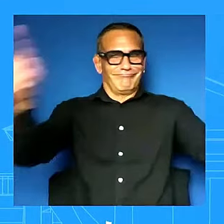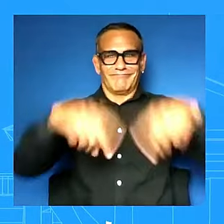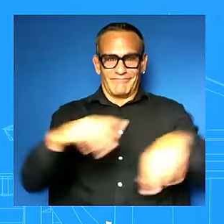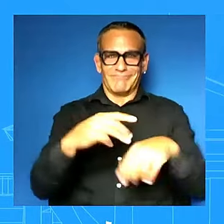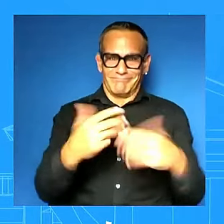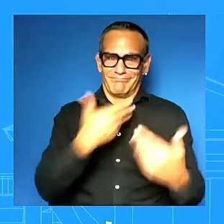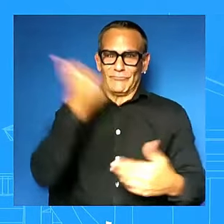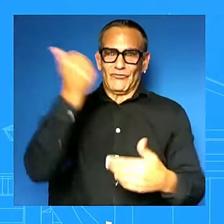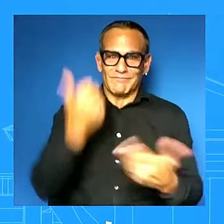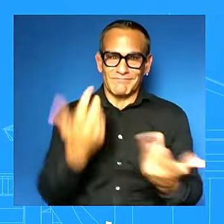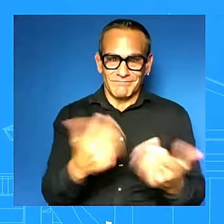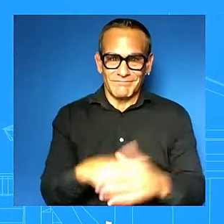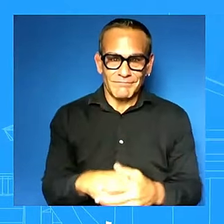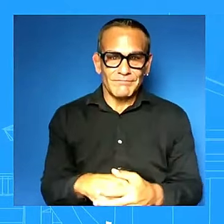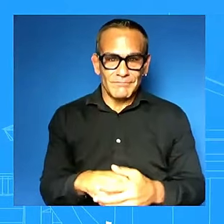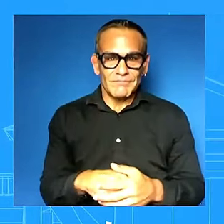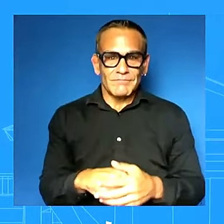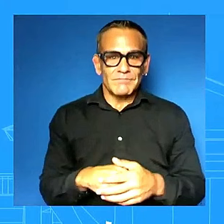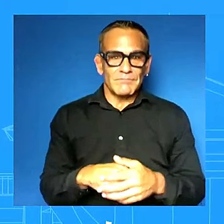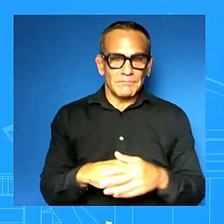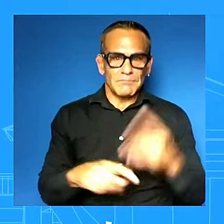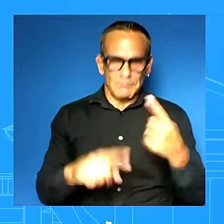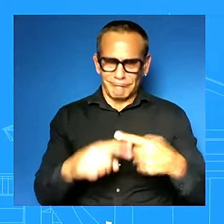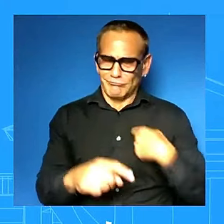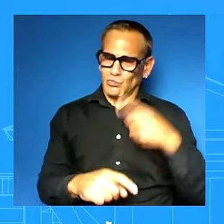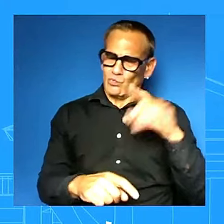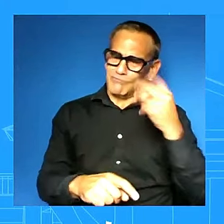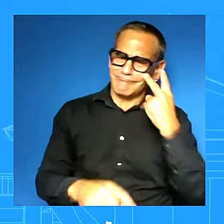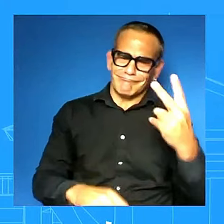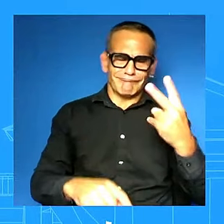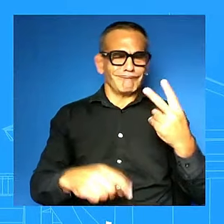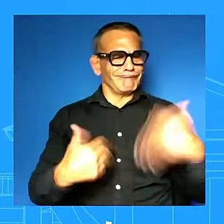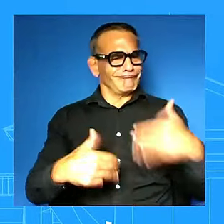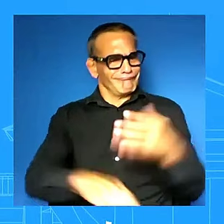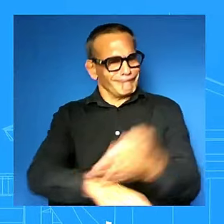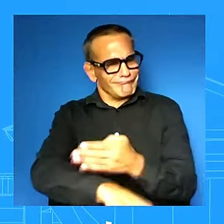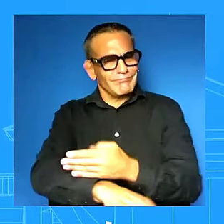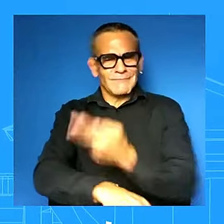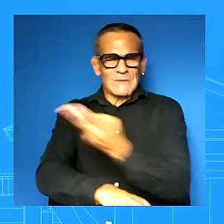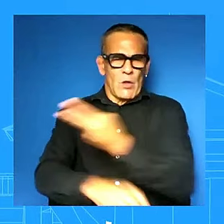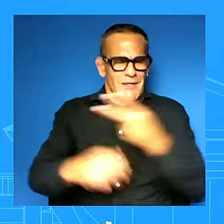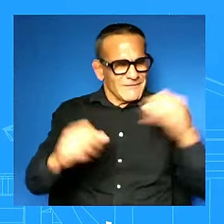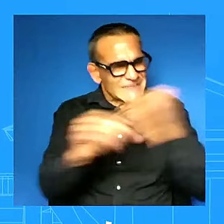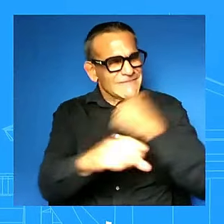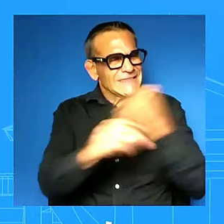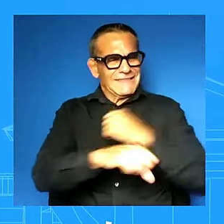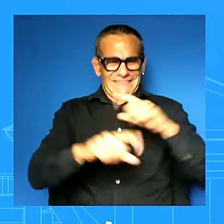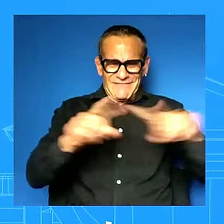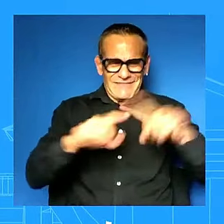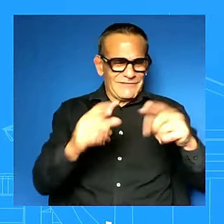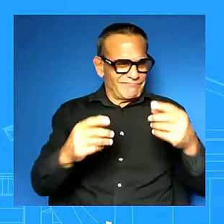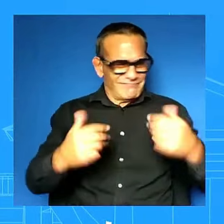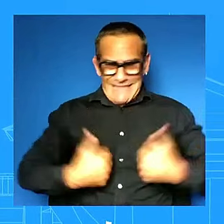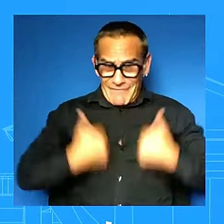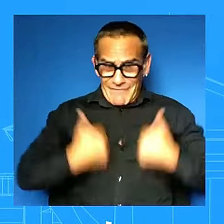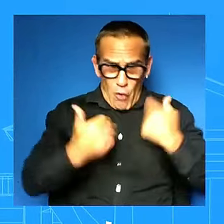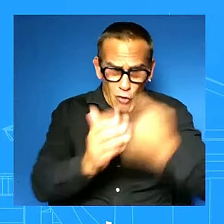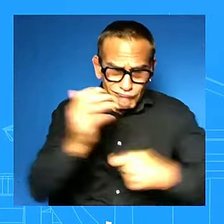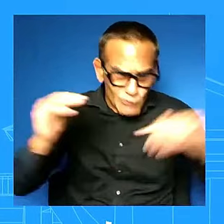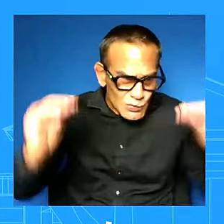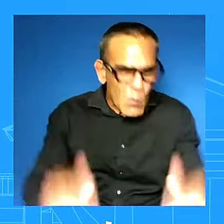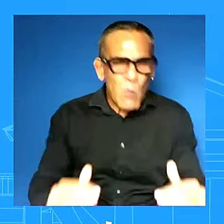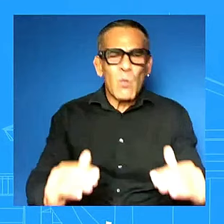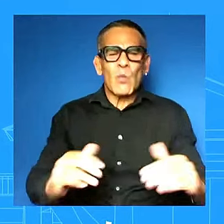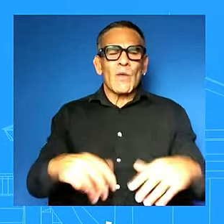progress in fighting inflation and lowering costs uh and but we do understand we're not i hear the numbers that